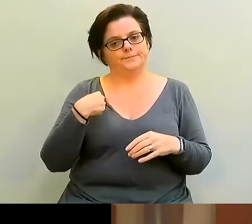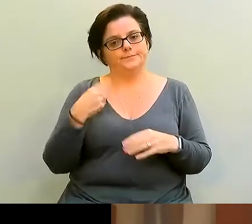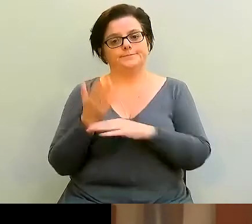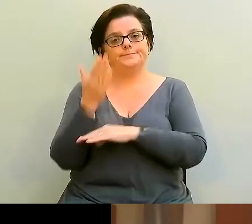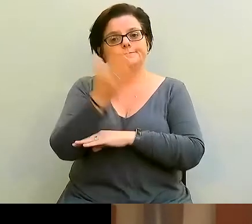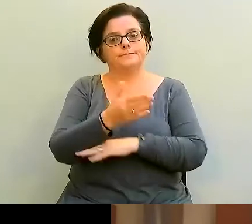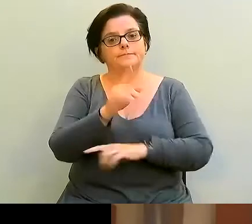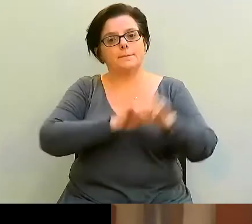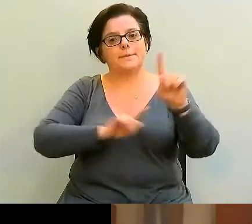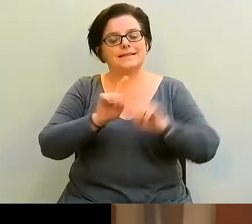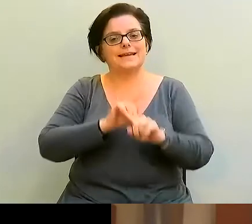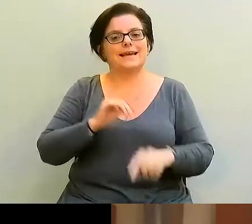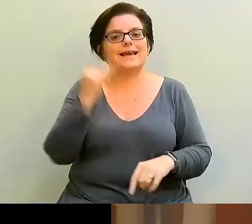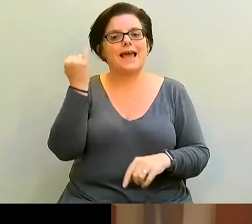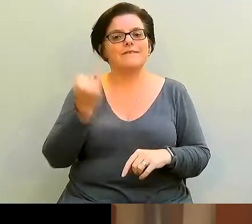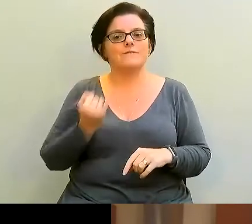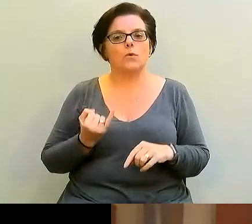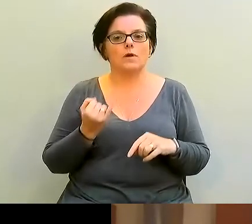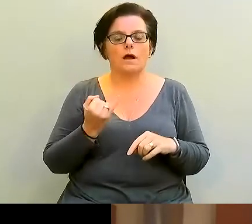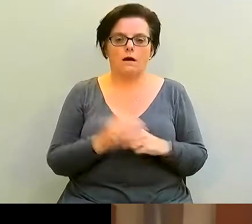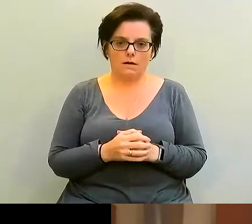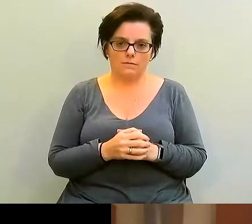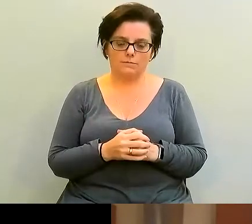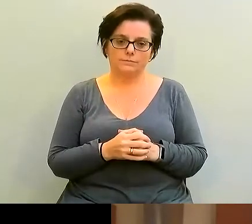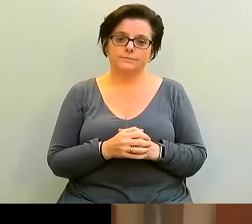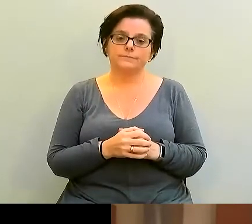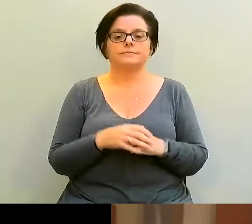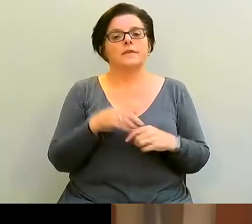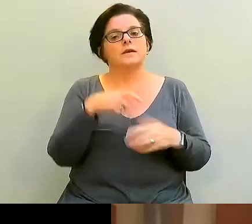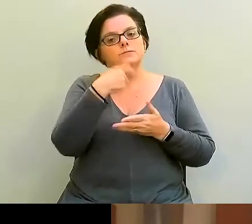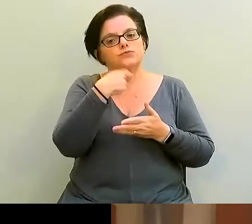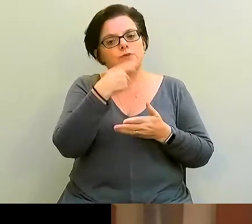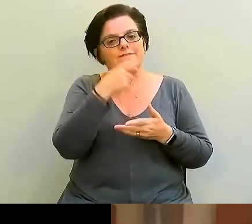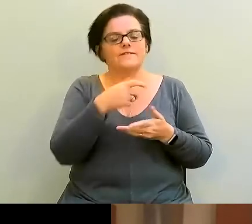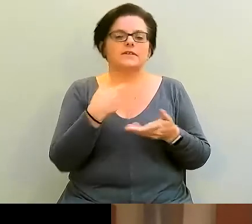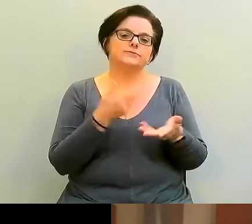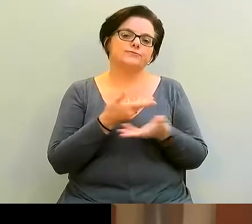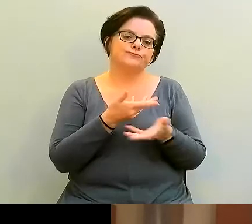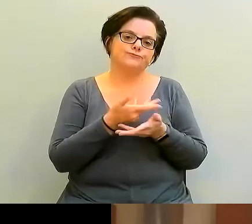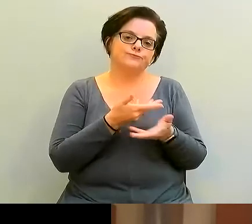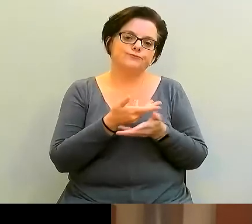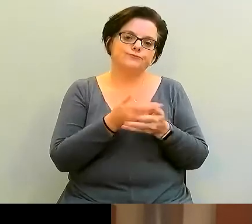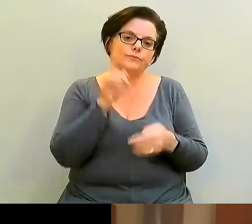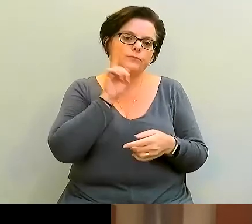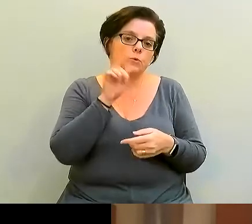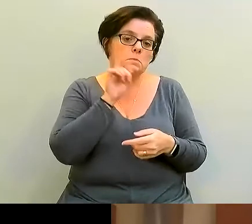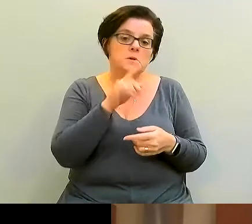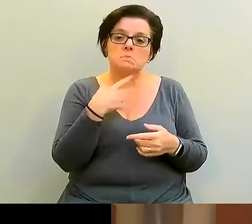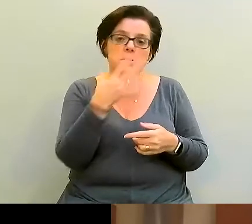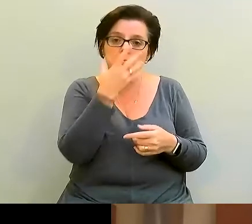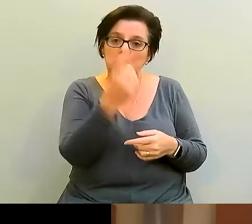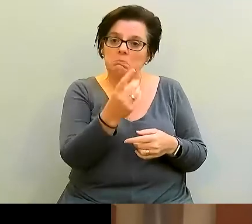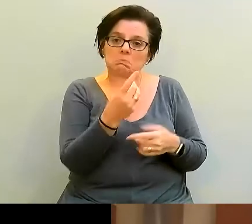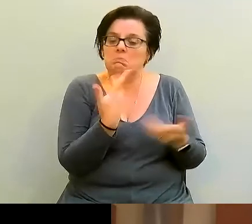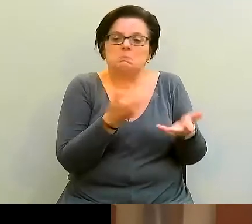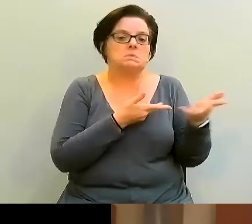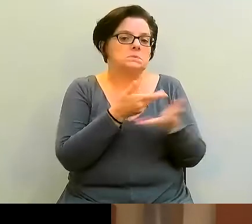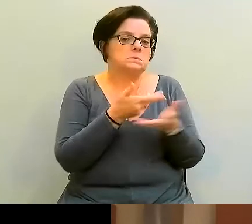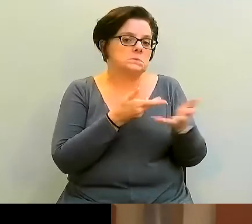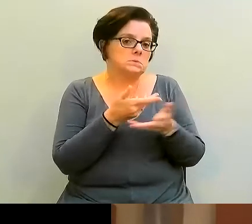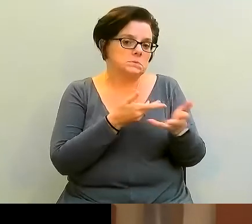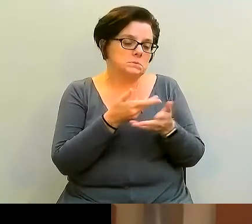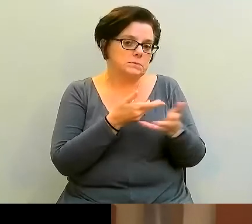meeting in California. And over breakfast, I got chatting to this lovely lady I'd never met before. And